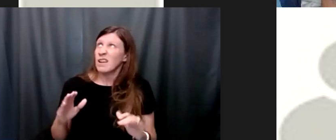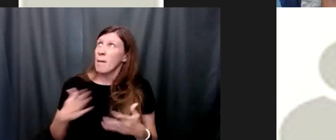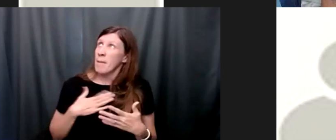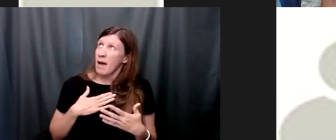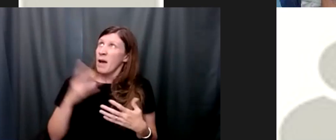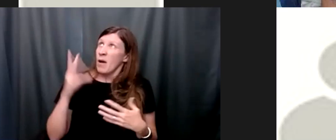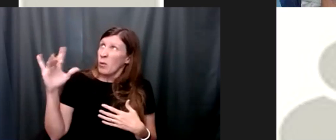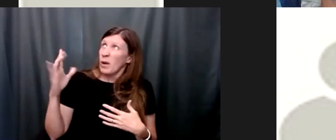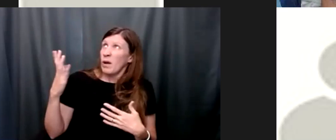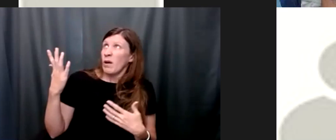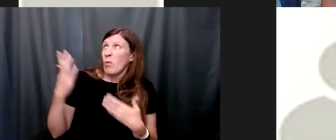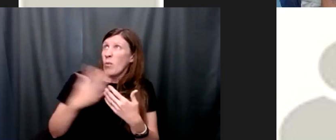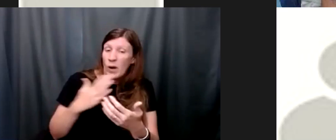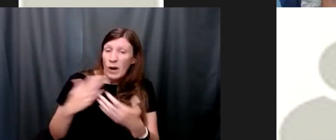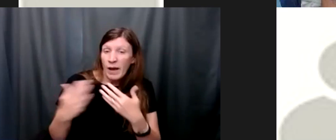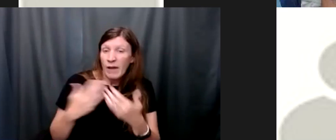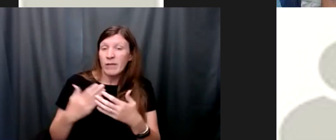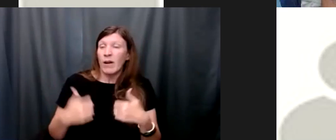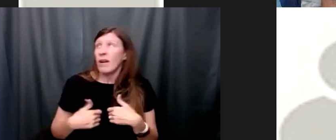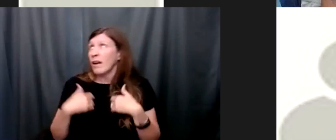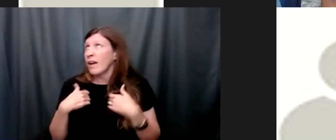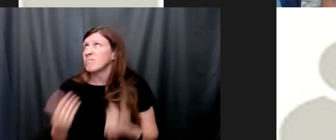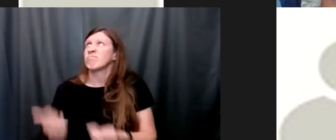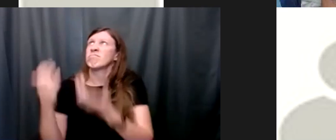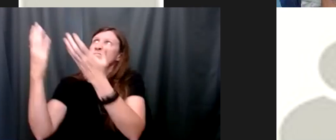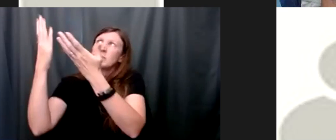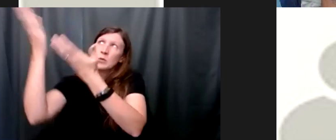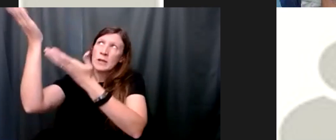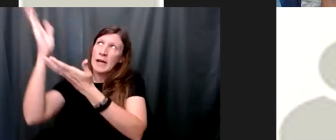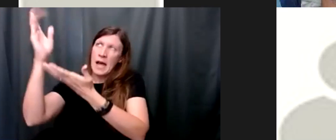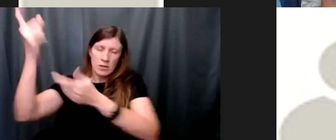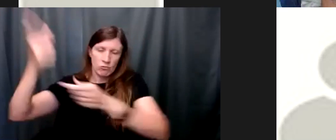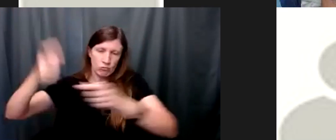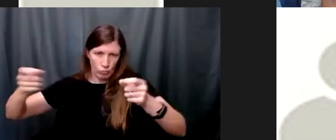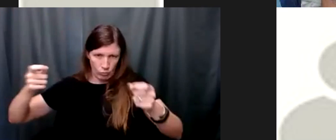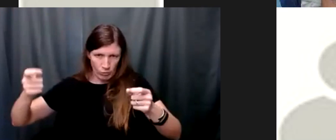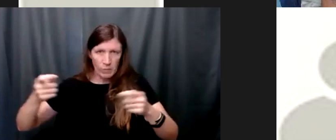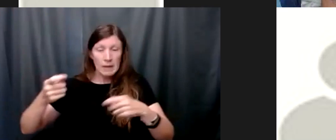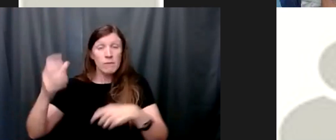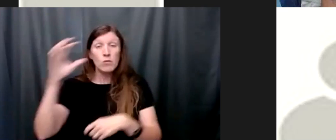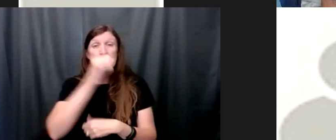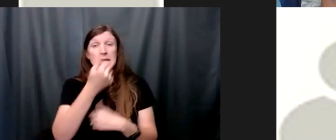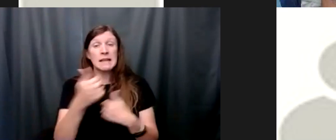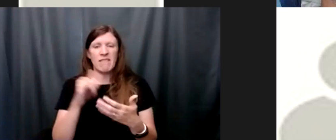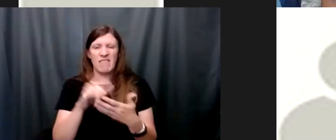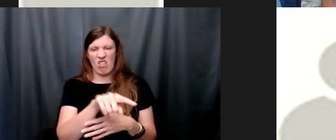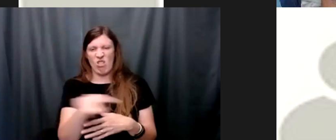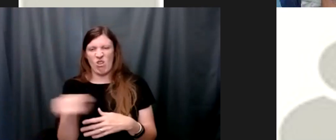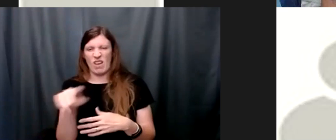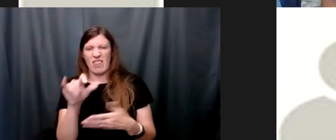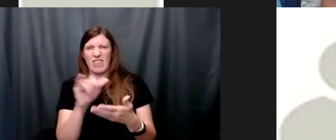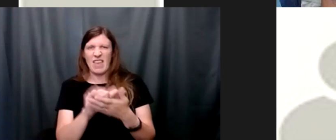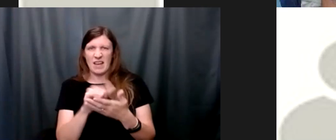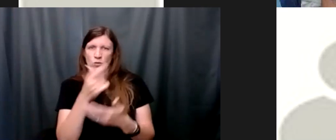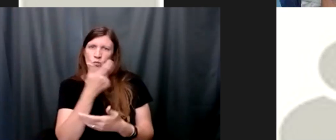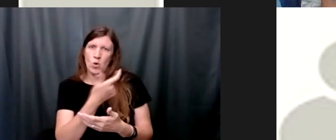if you missed any of these i encourage you to go back and listen you can find it online at our podcast and so now